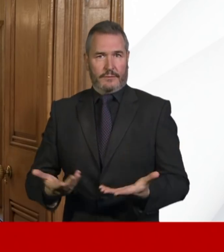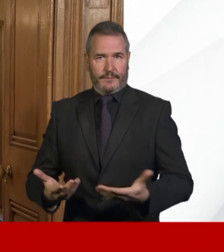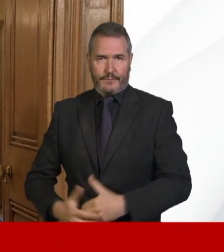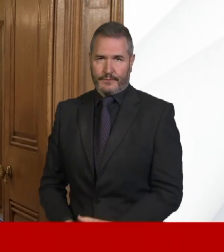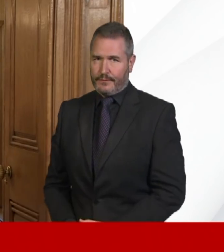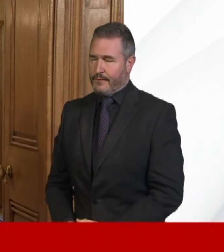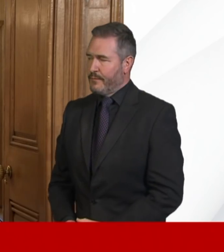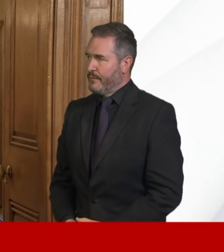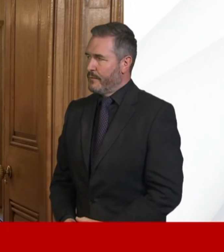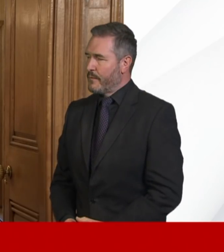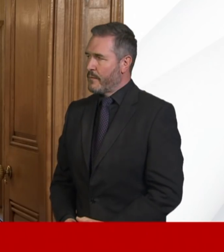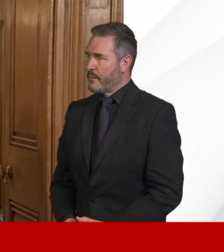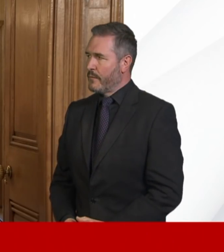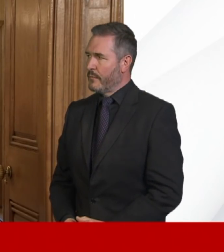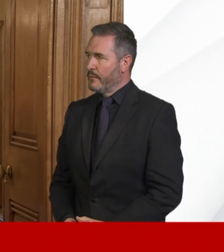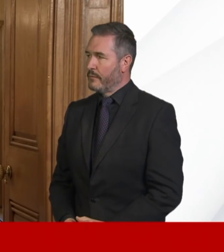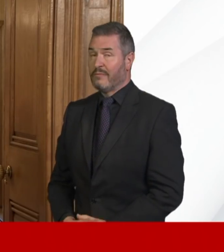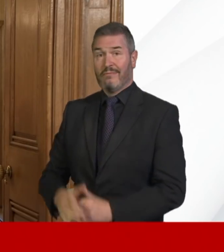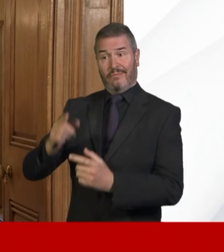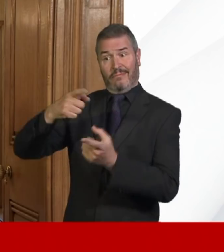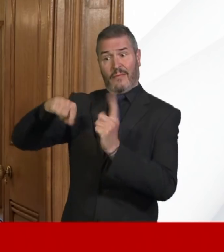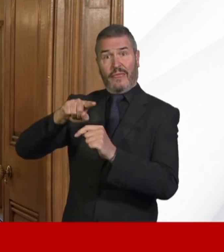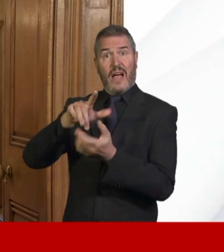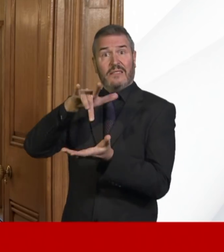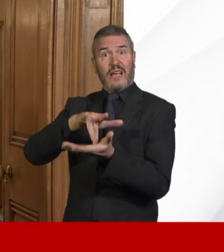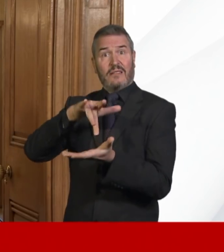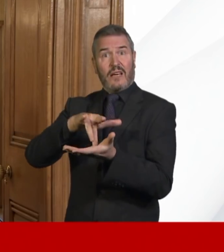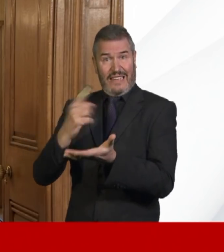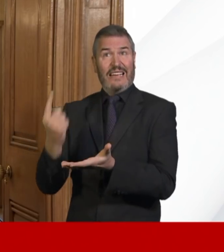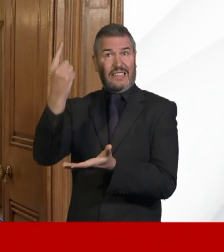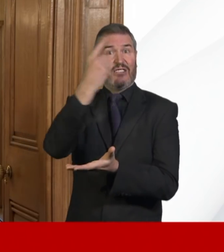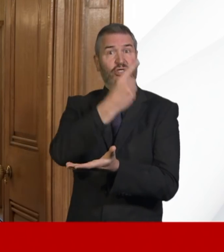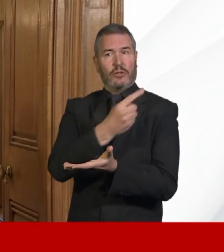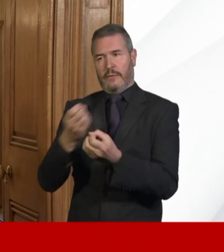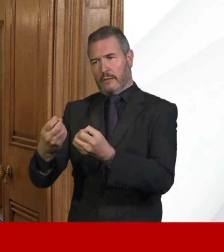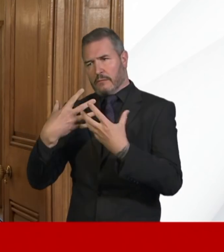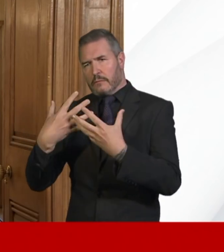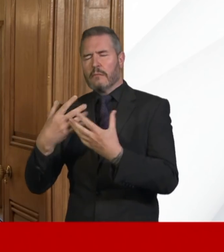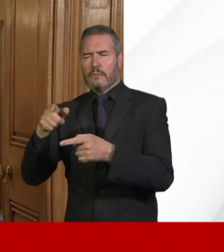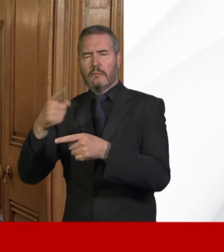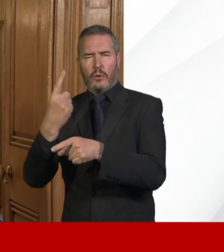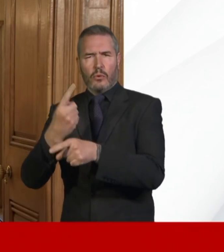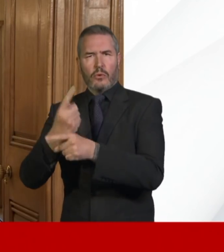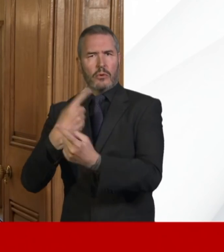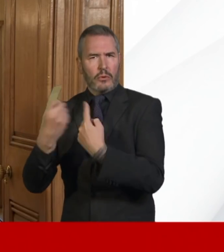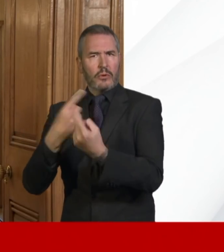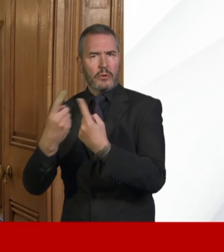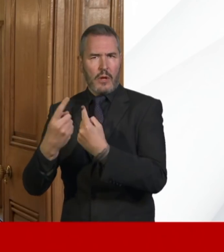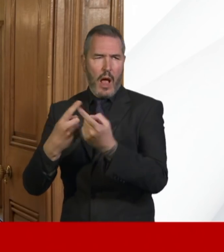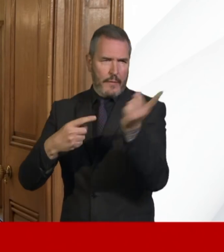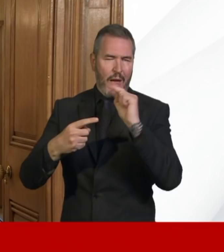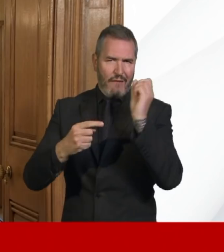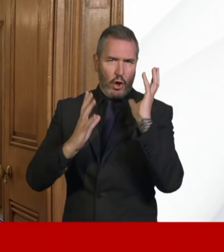Now, one issue that they have been helping us to coordinate and about which I know there is a lot of concern